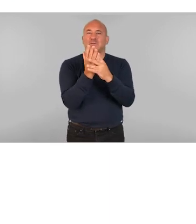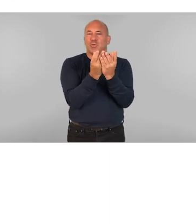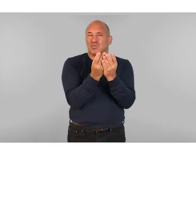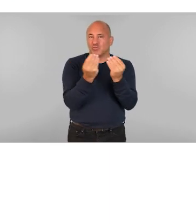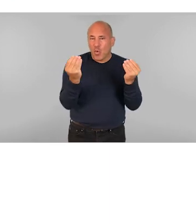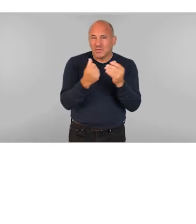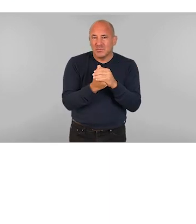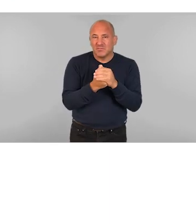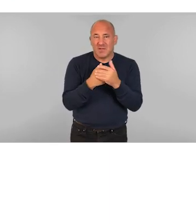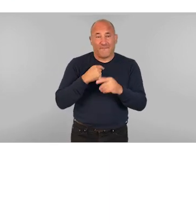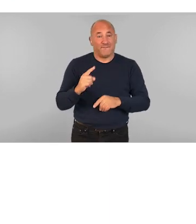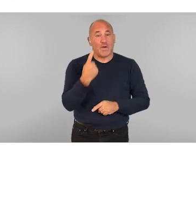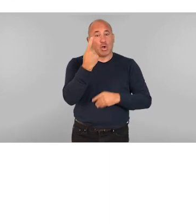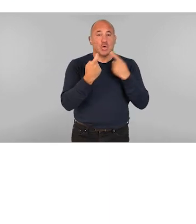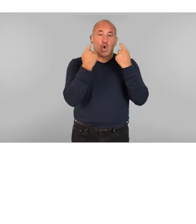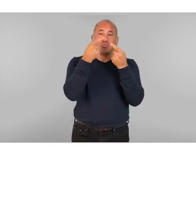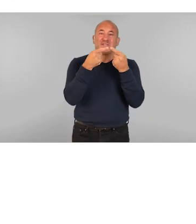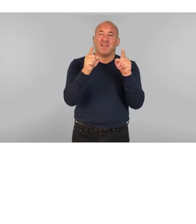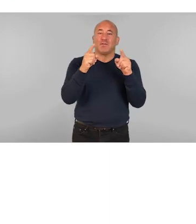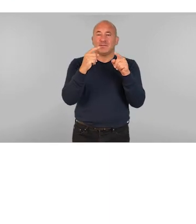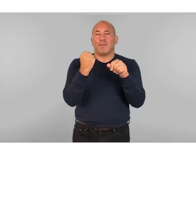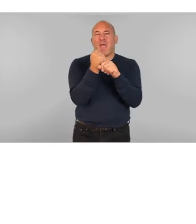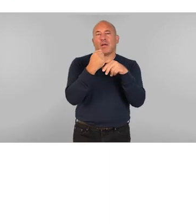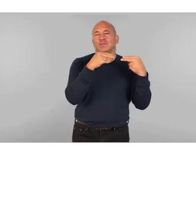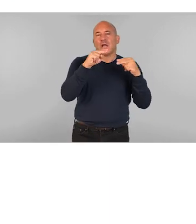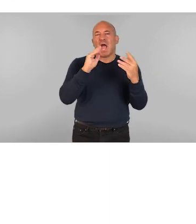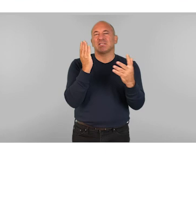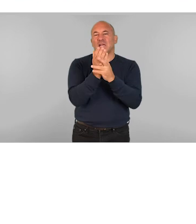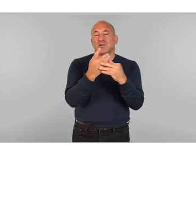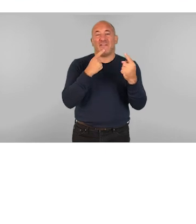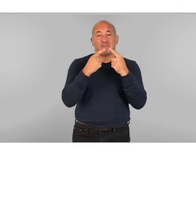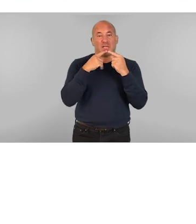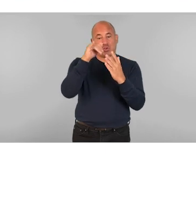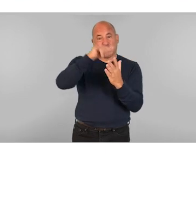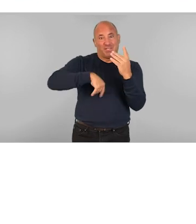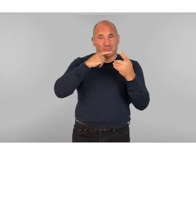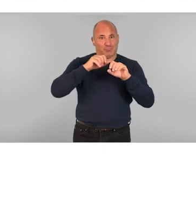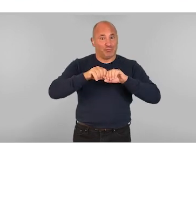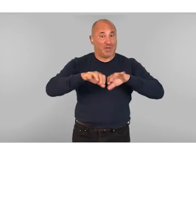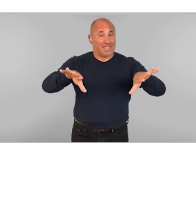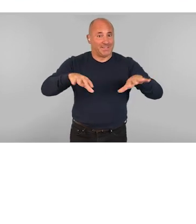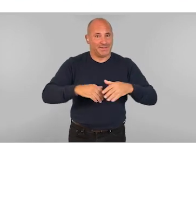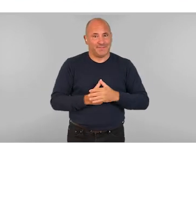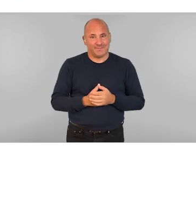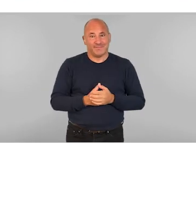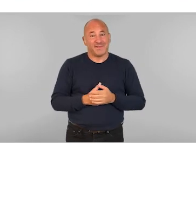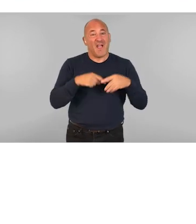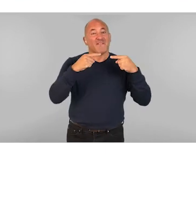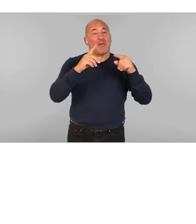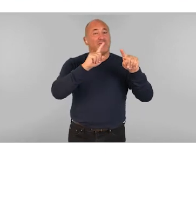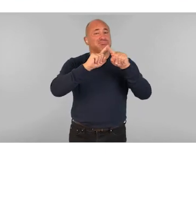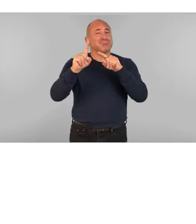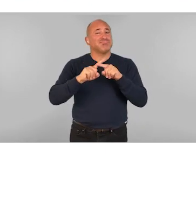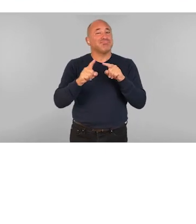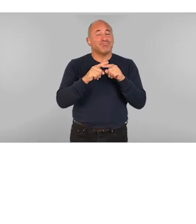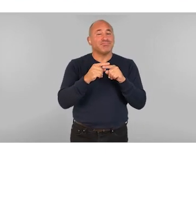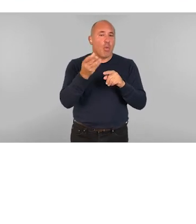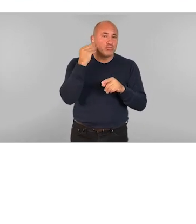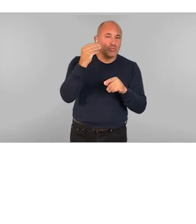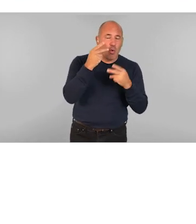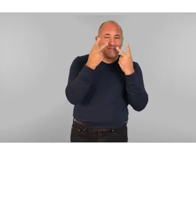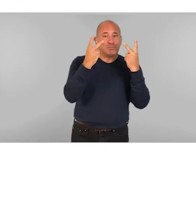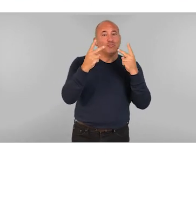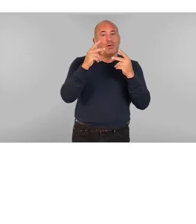including the release of our first Considering Difference Making Dance Accessible information sheet. This will be available in a range of alternative audio